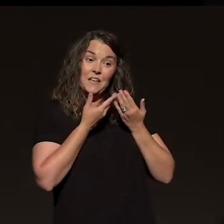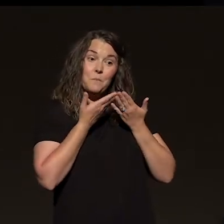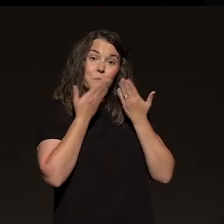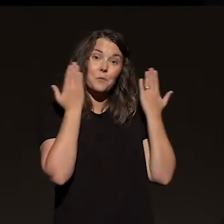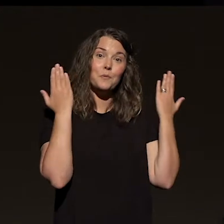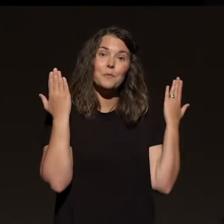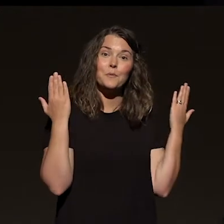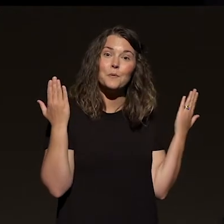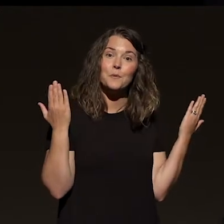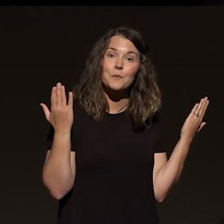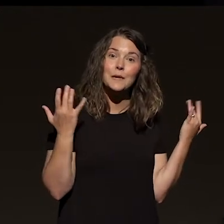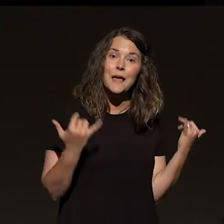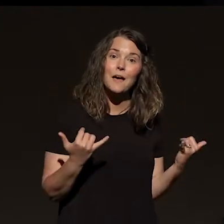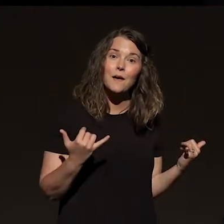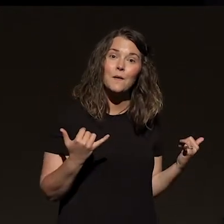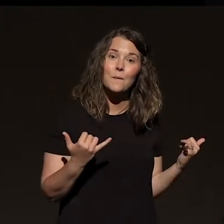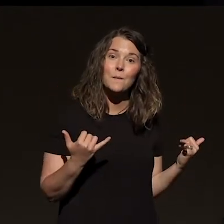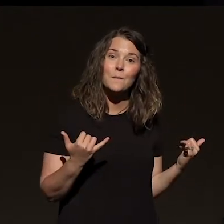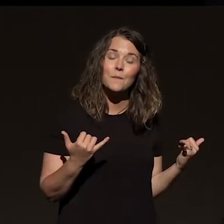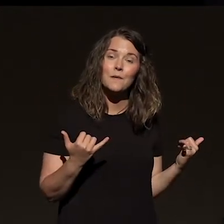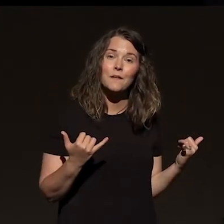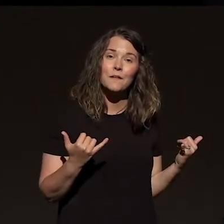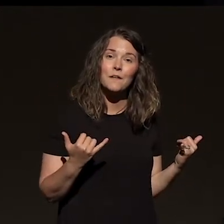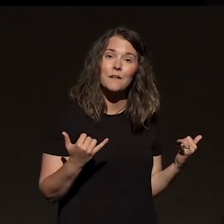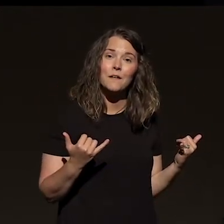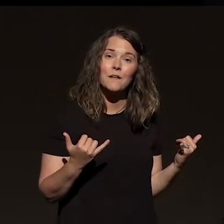sand. Think about religion.